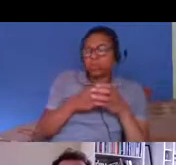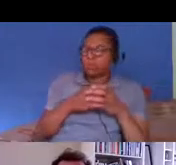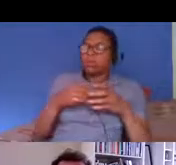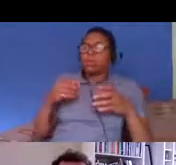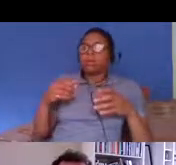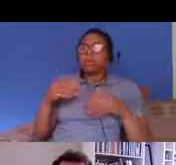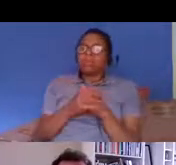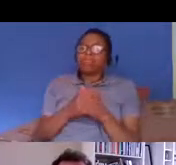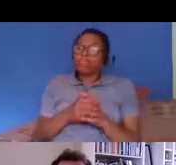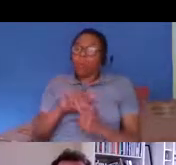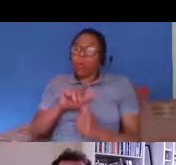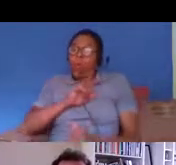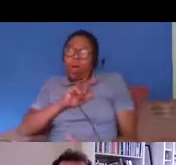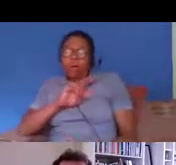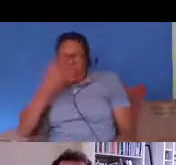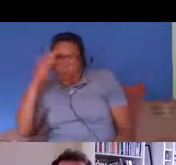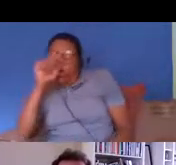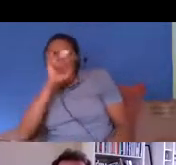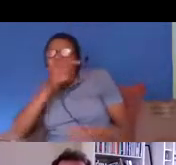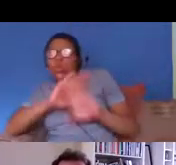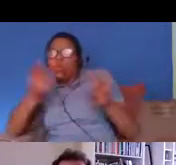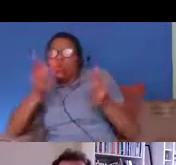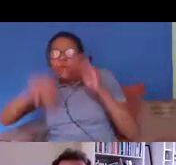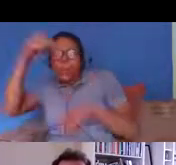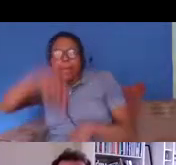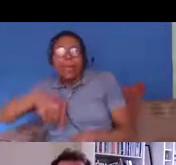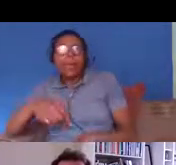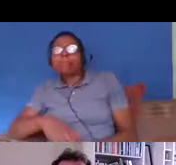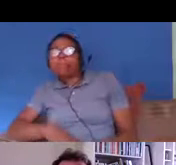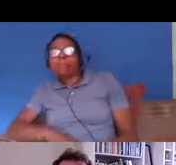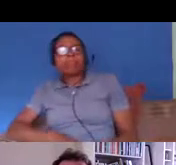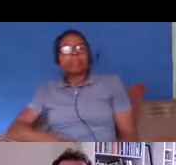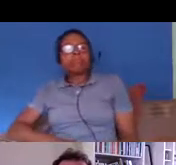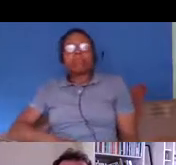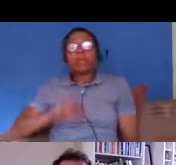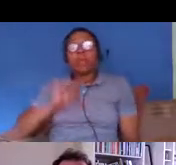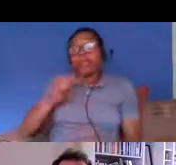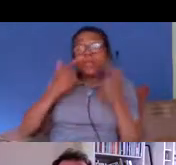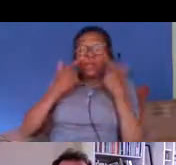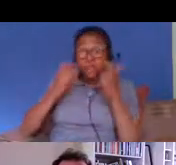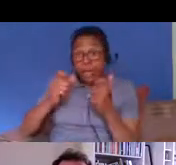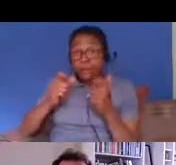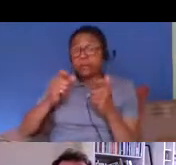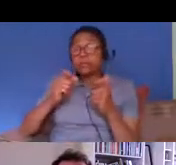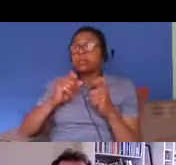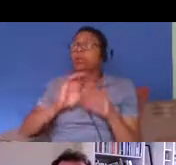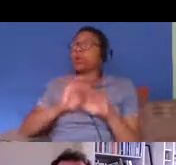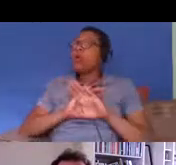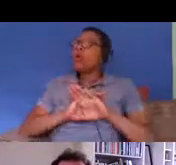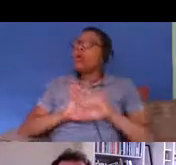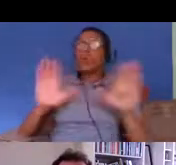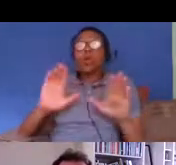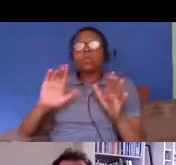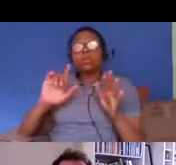but for reasons that it's sort of difficult to to go into but it's not these the checks that introduced in the hostile environment aren't identity